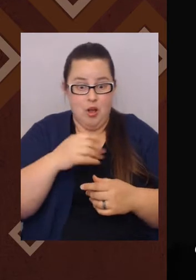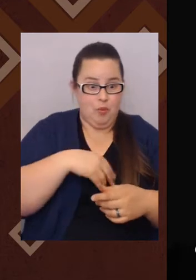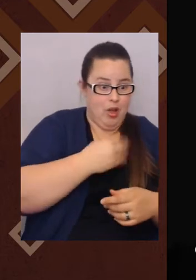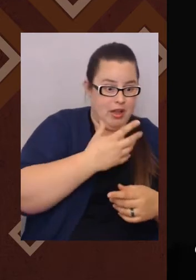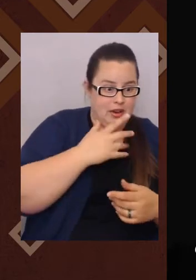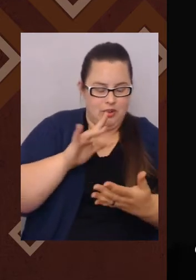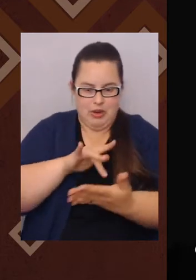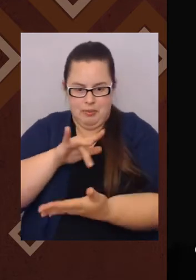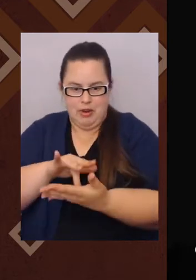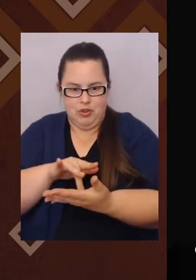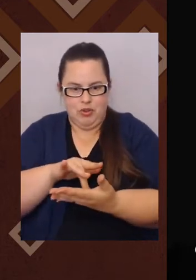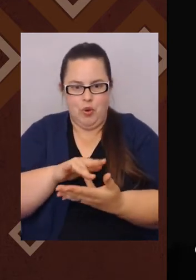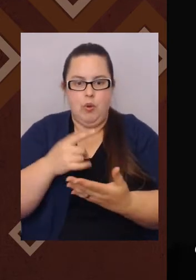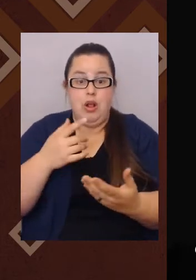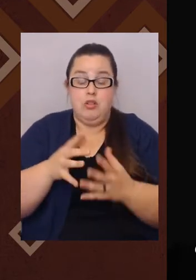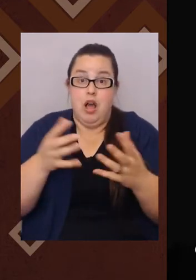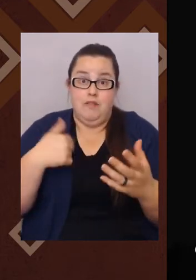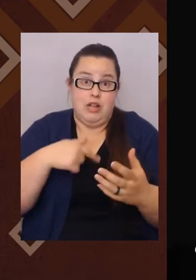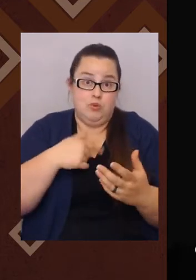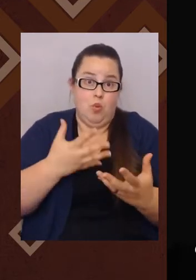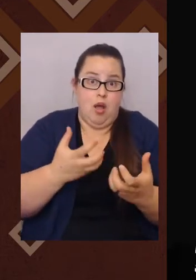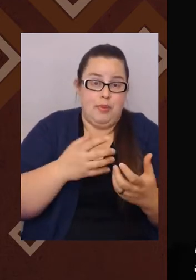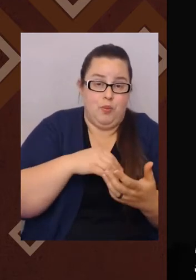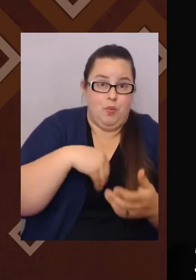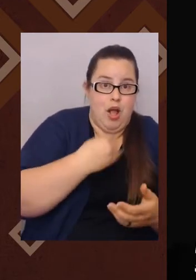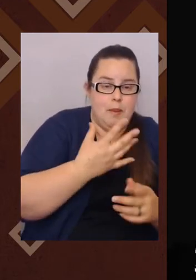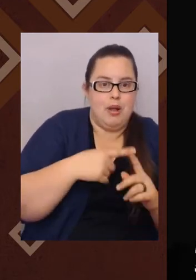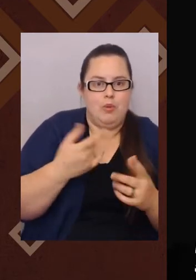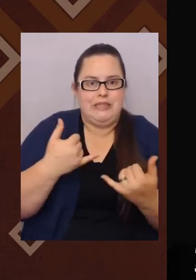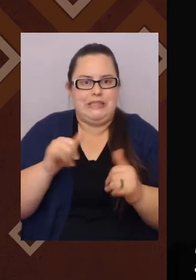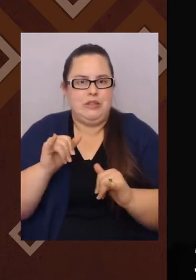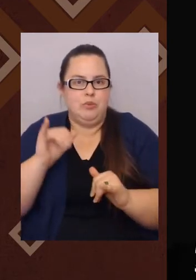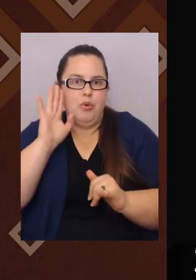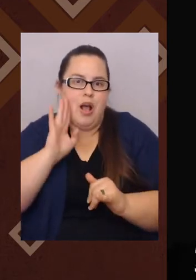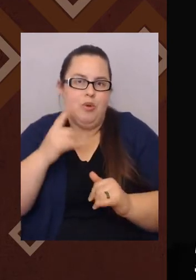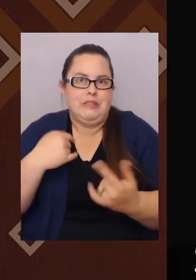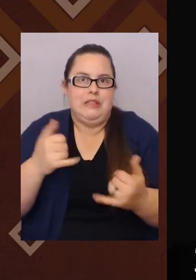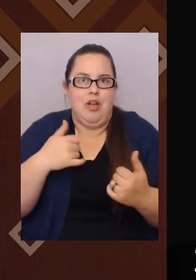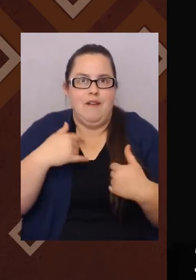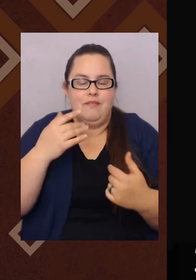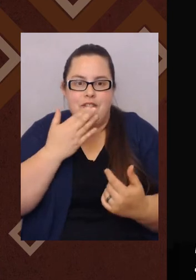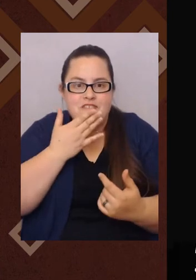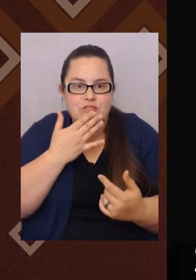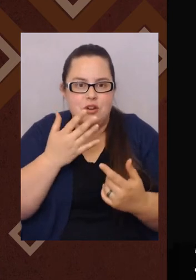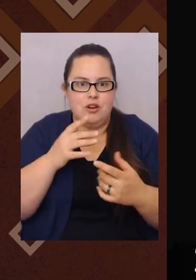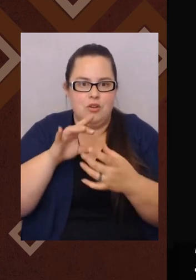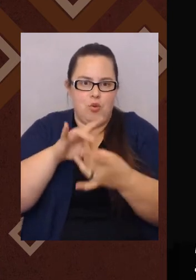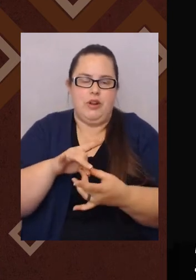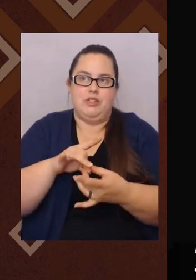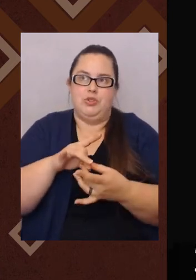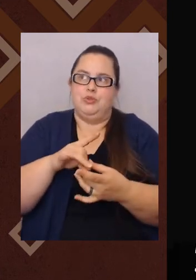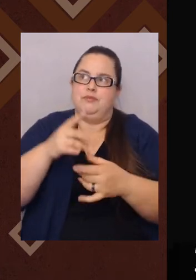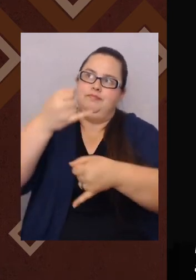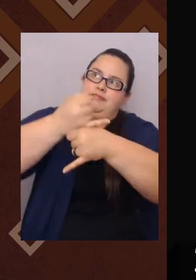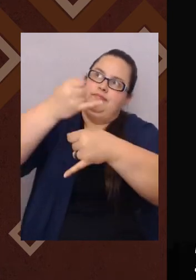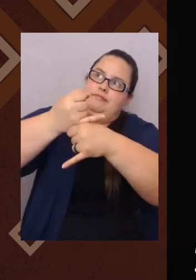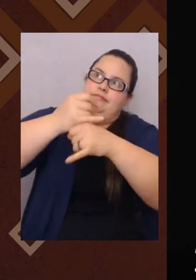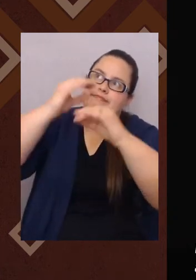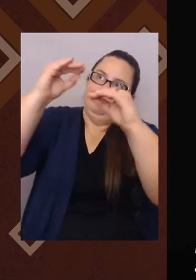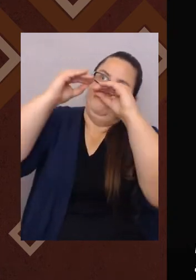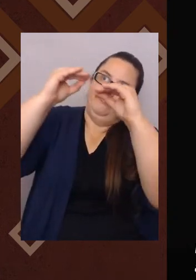blackness issues. And I remember my oldest daughter telling my youngest daughter that she was